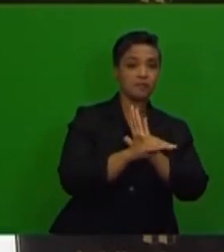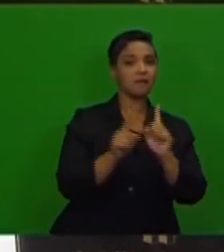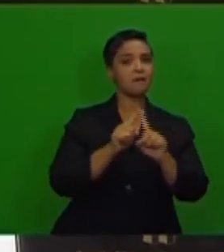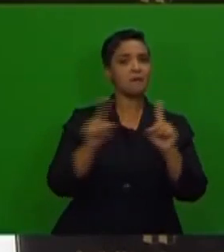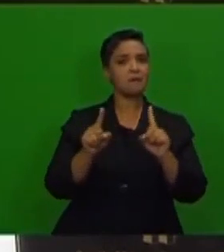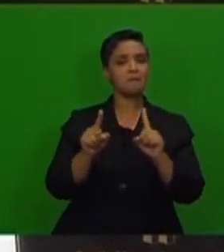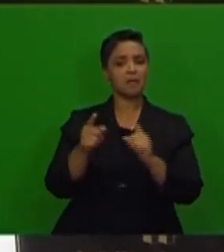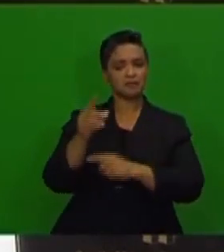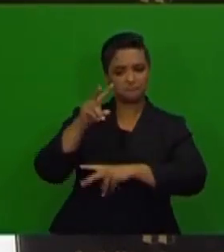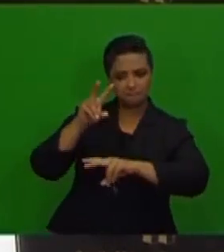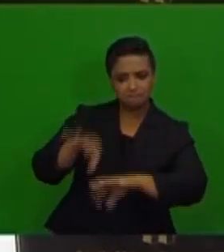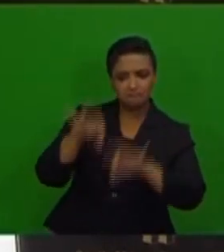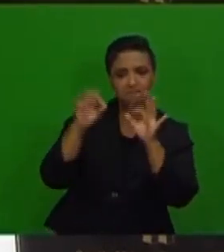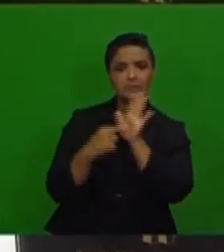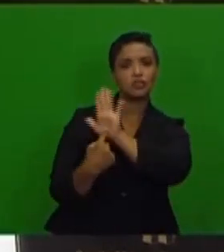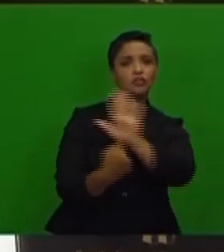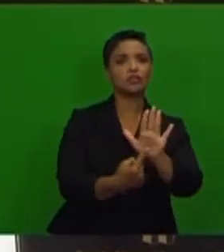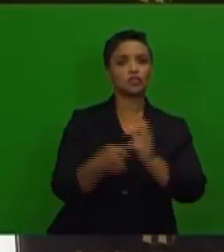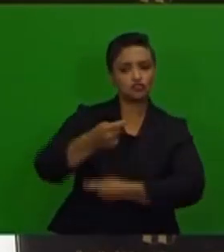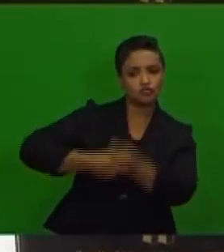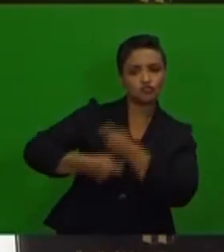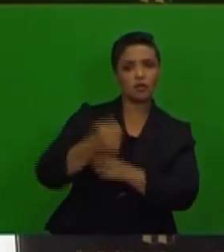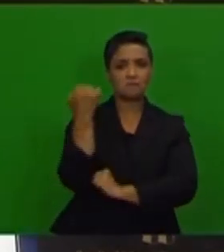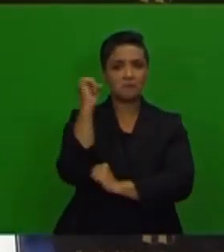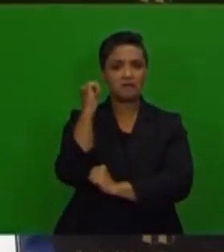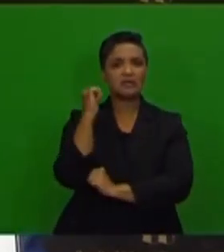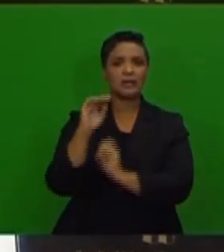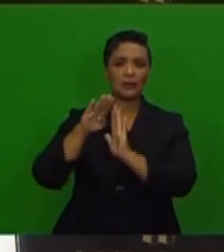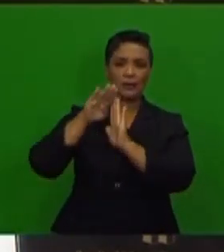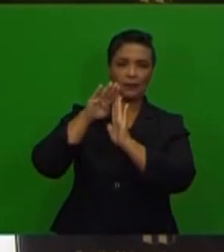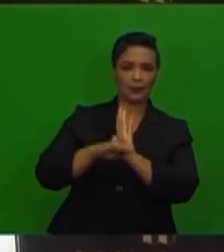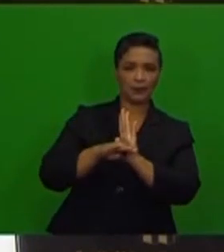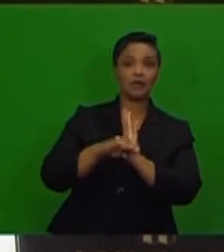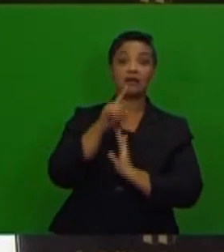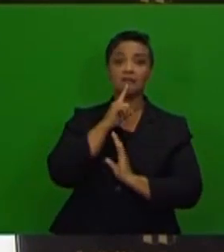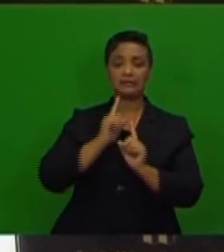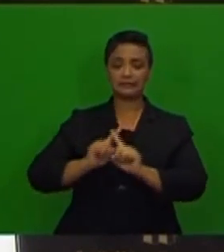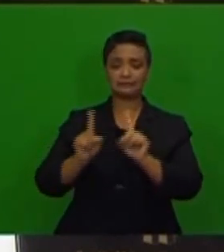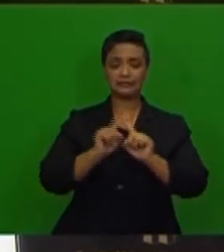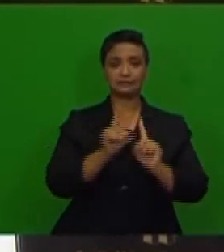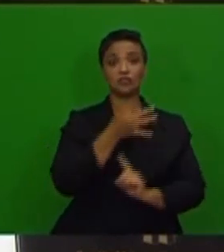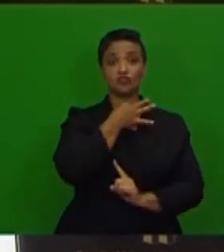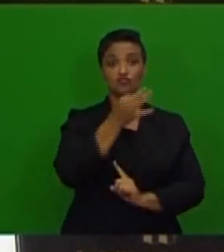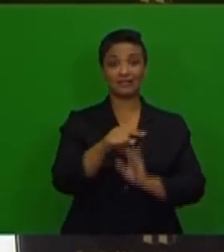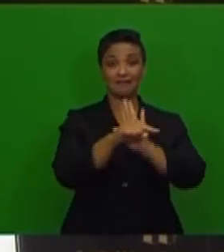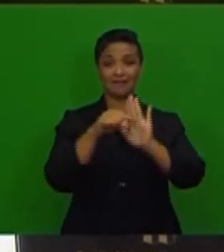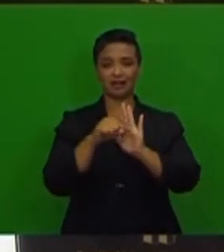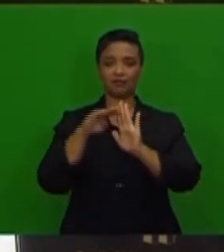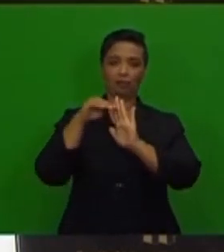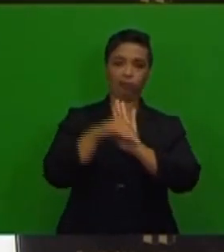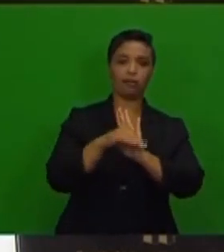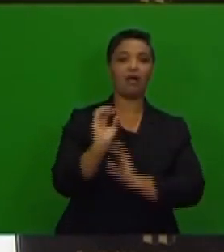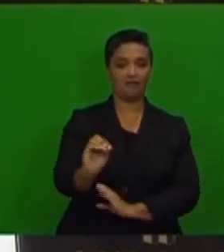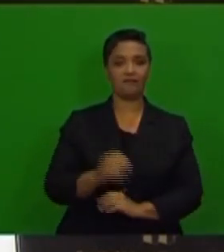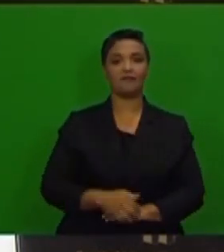indicators on trade and manufacturing have deteriorated and a range of downside risks to growth remain.